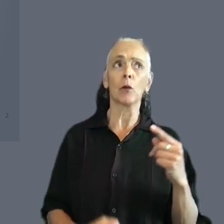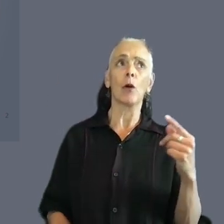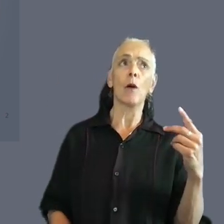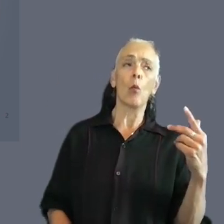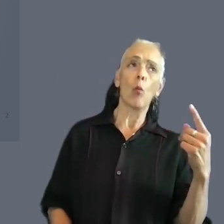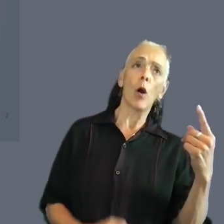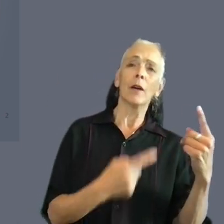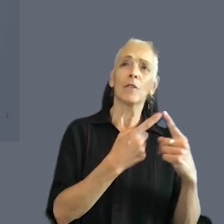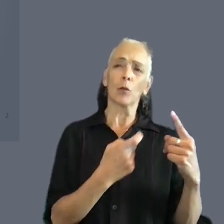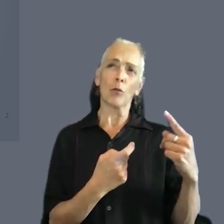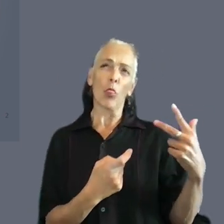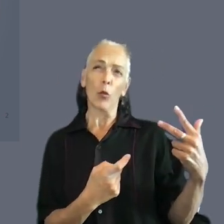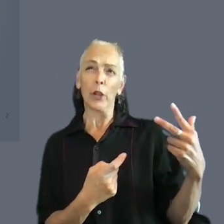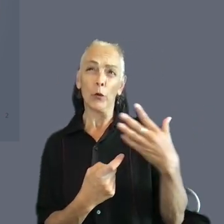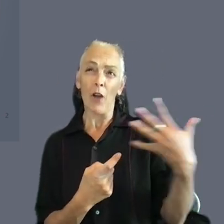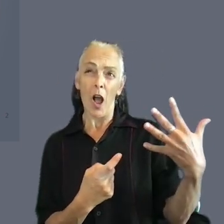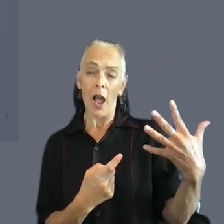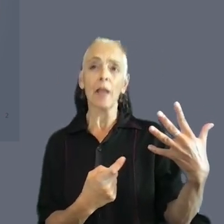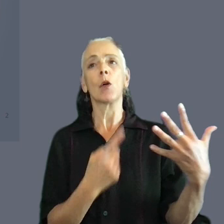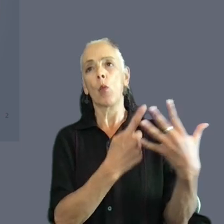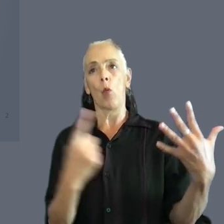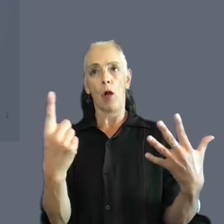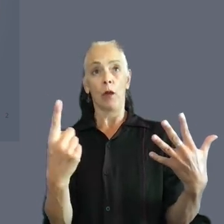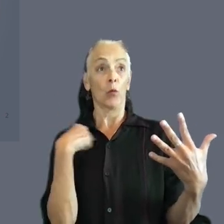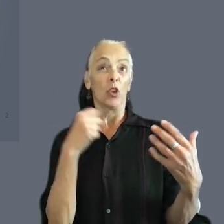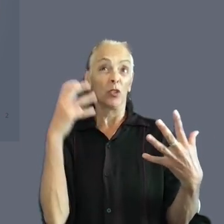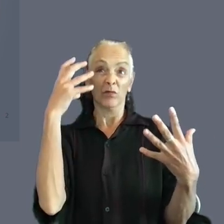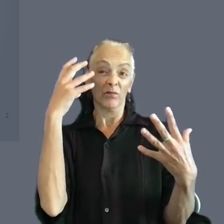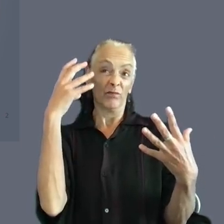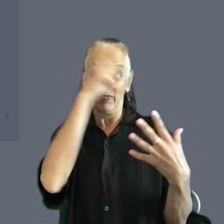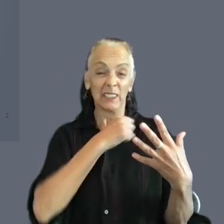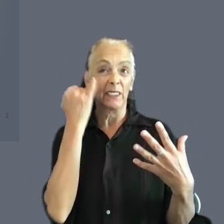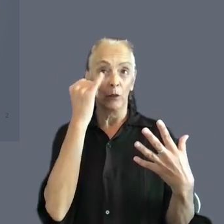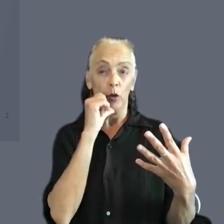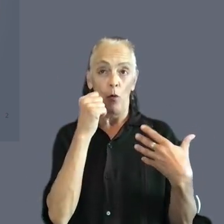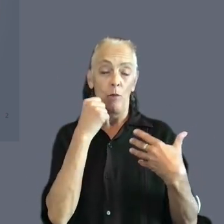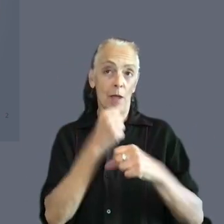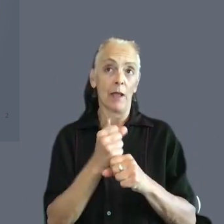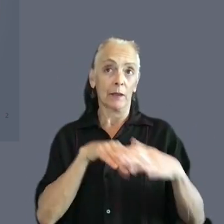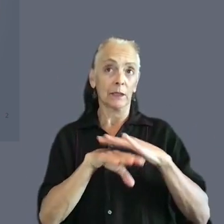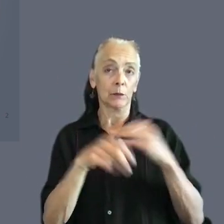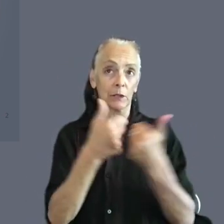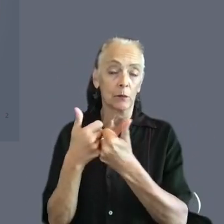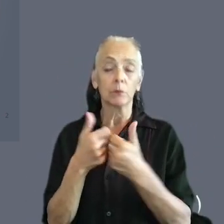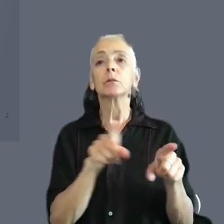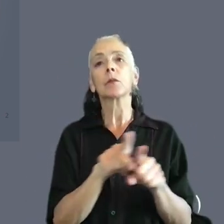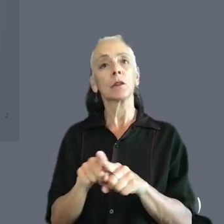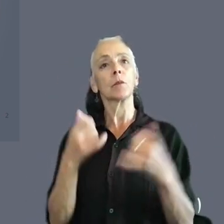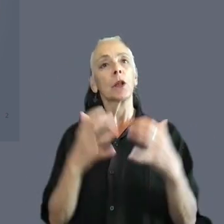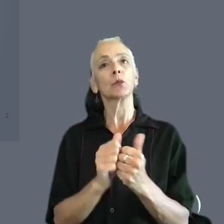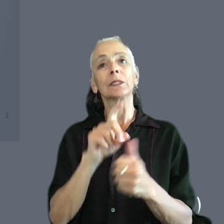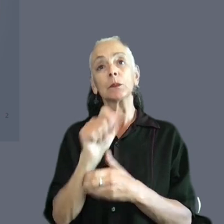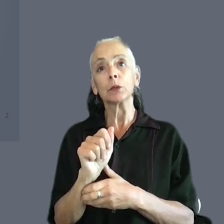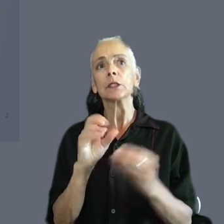that we could be missing by not making our games accessible. Our studies also show that players with disabilities are more engaged